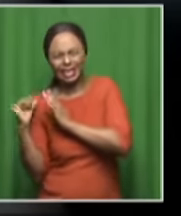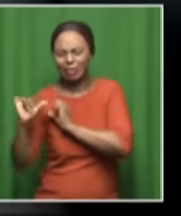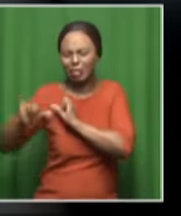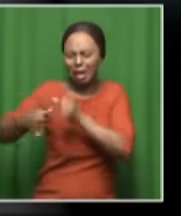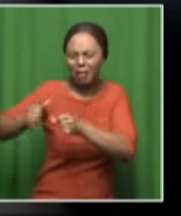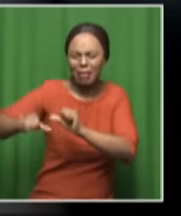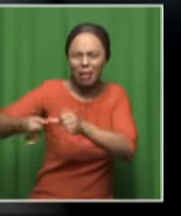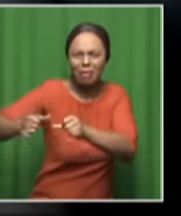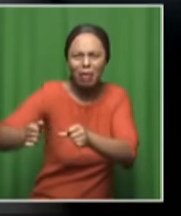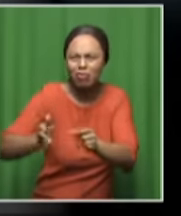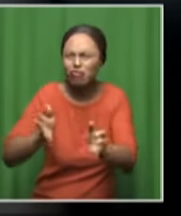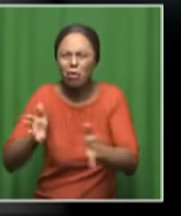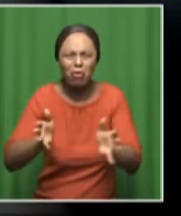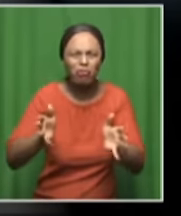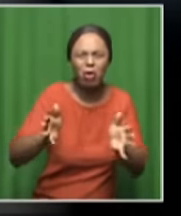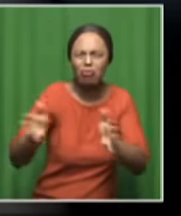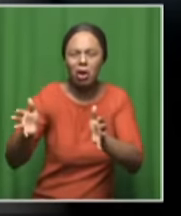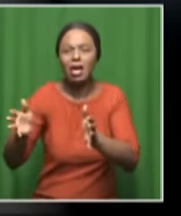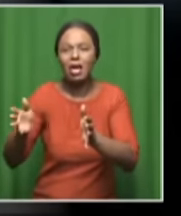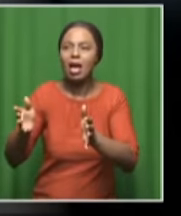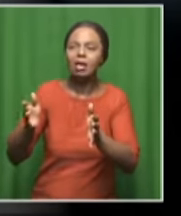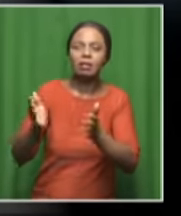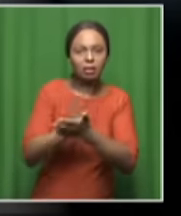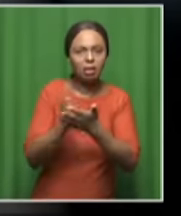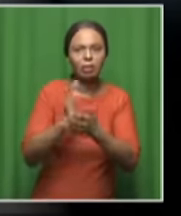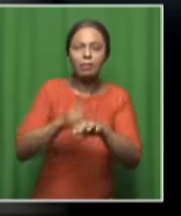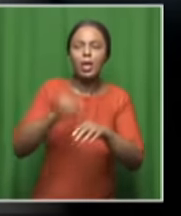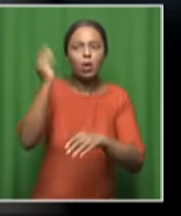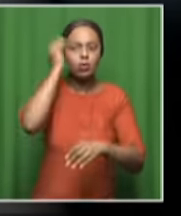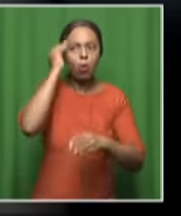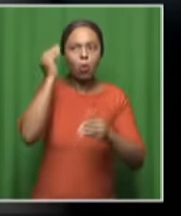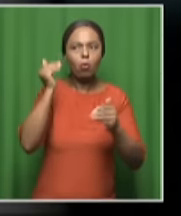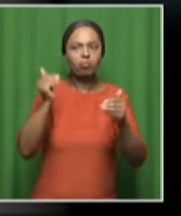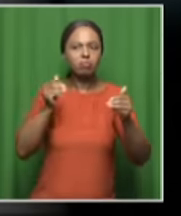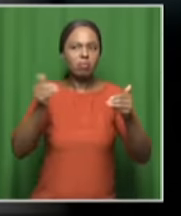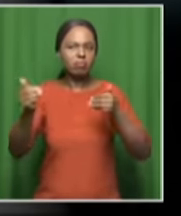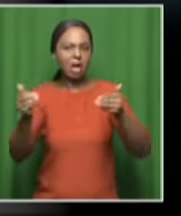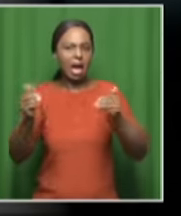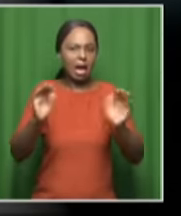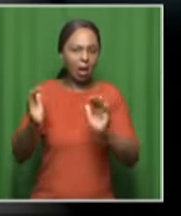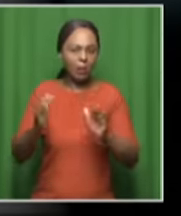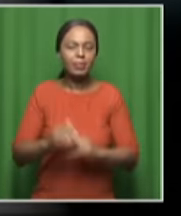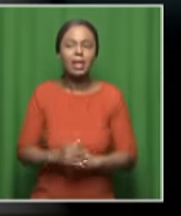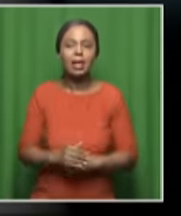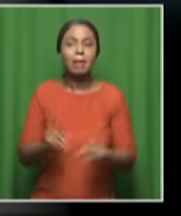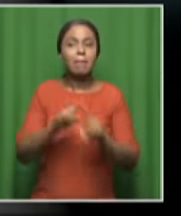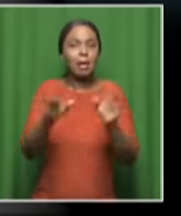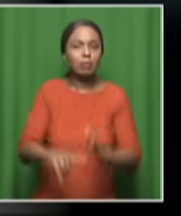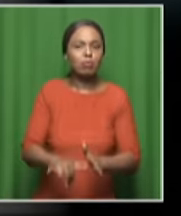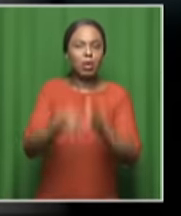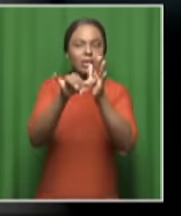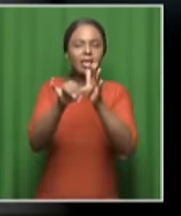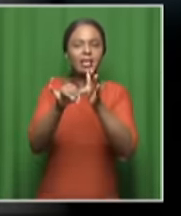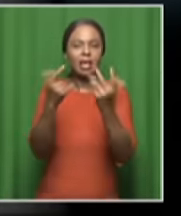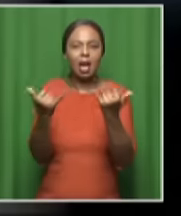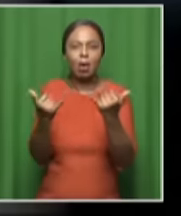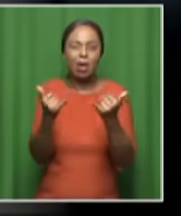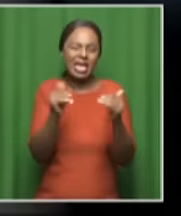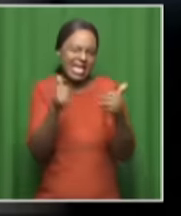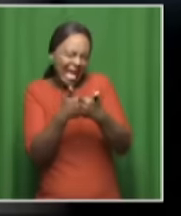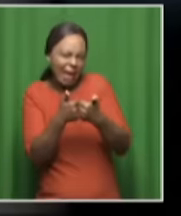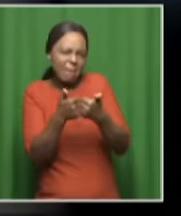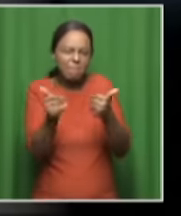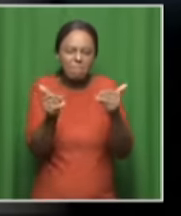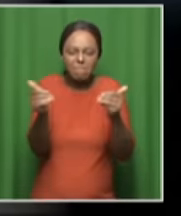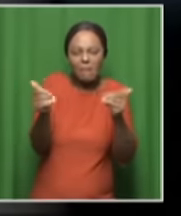under pressure knows how to adapt. You know, so it will be key for us to see how do we manage the game in moments, especially